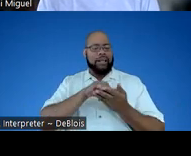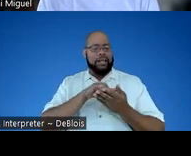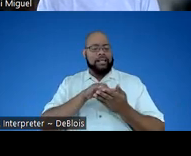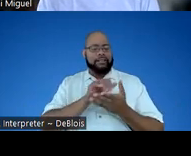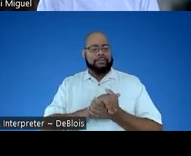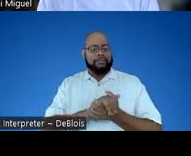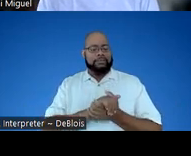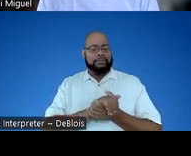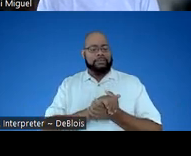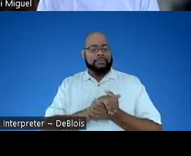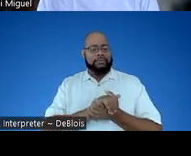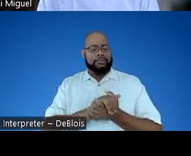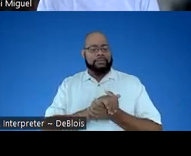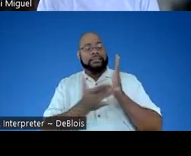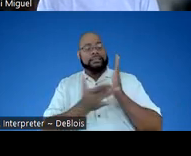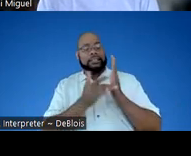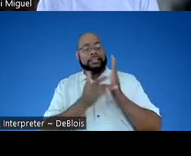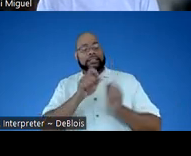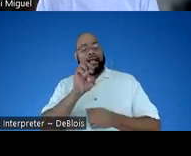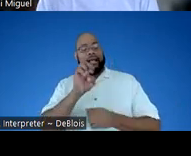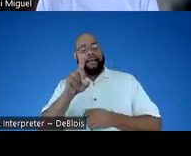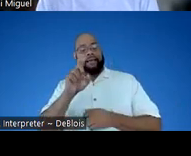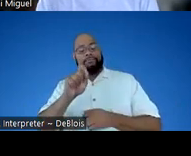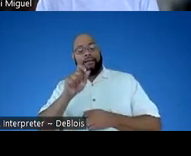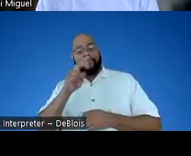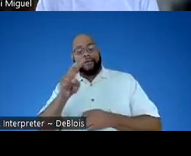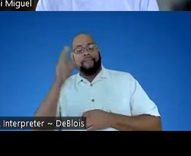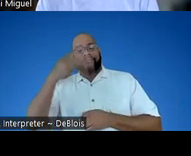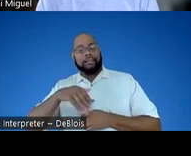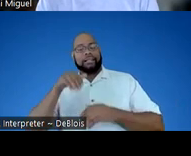tech.ed.gov slash accessibility also.